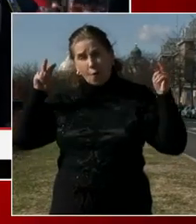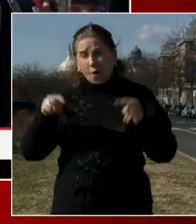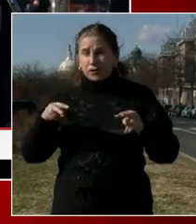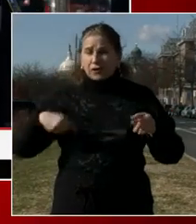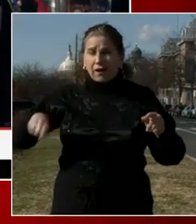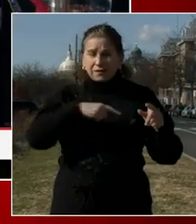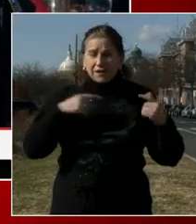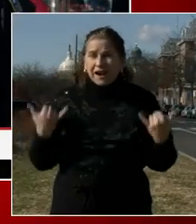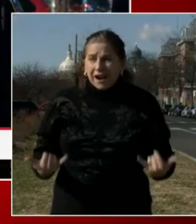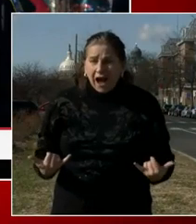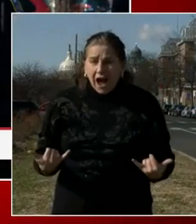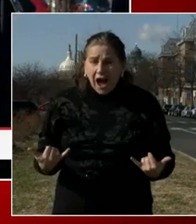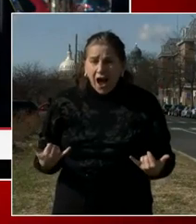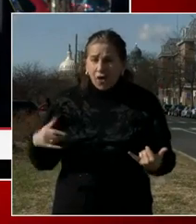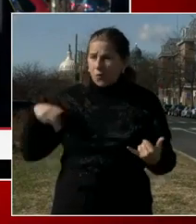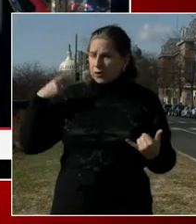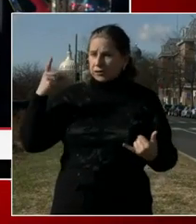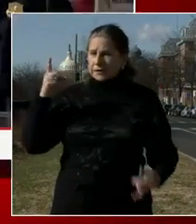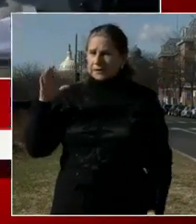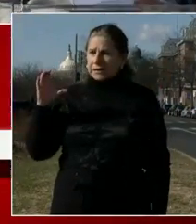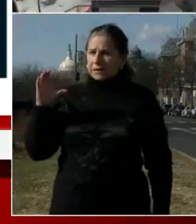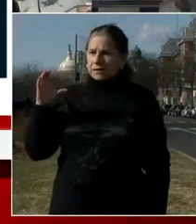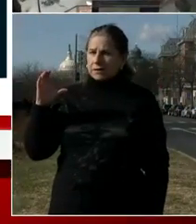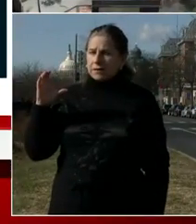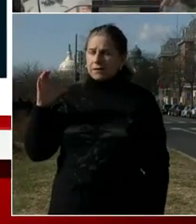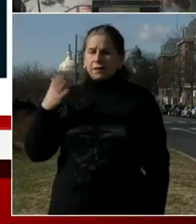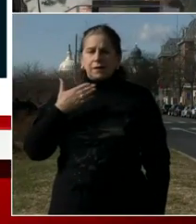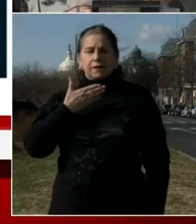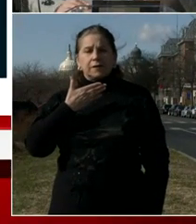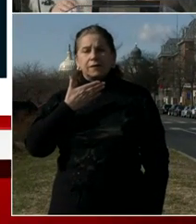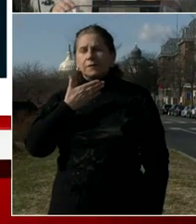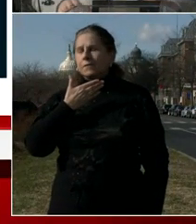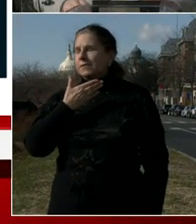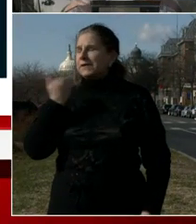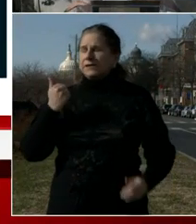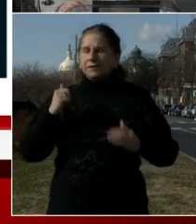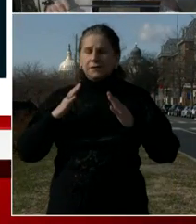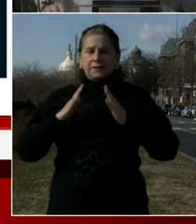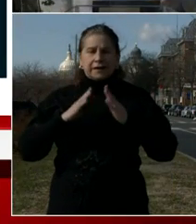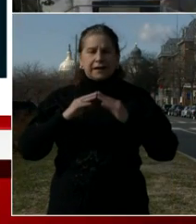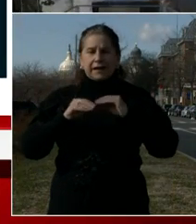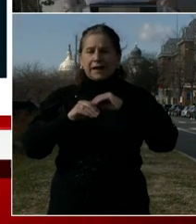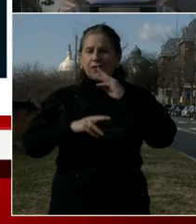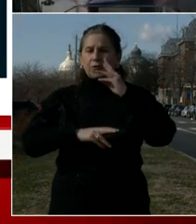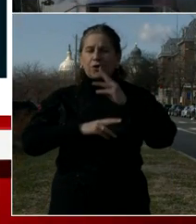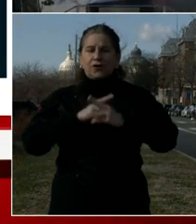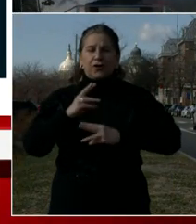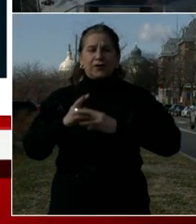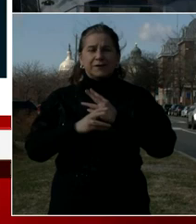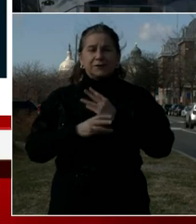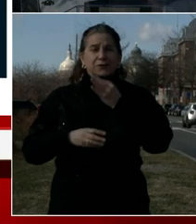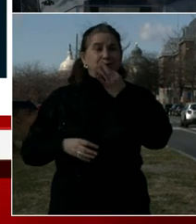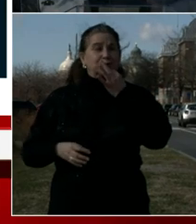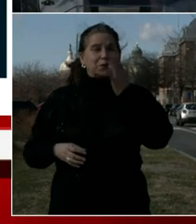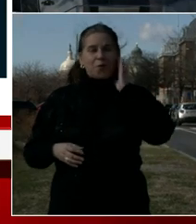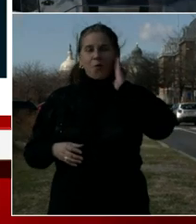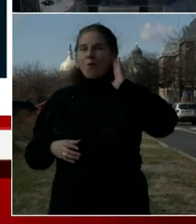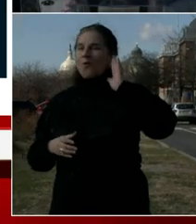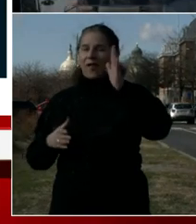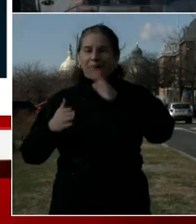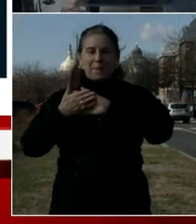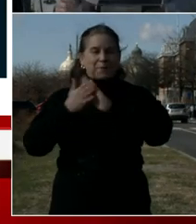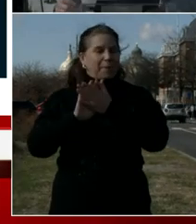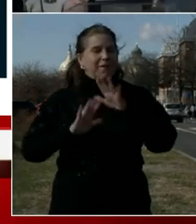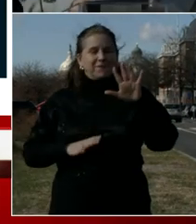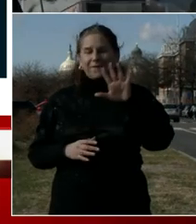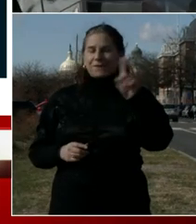why Washington, D.C. is the greatest city in the world and soon to be the 51st state. So please